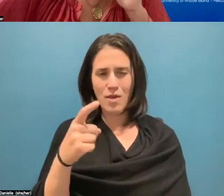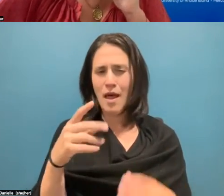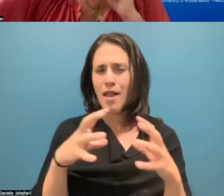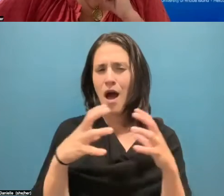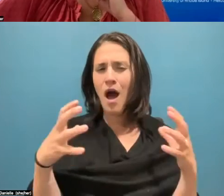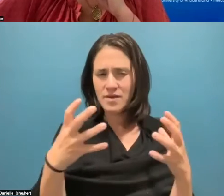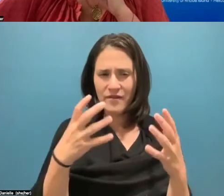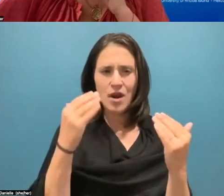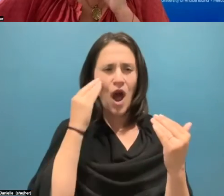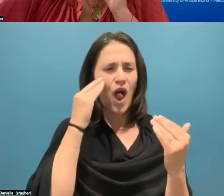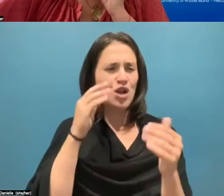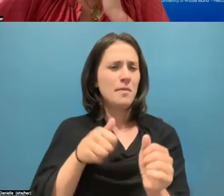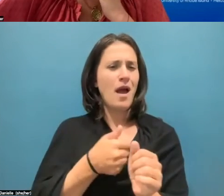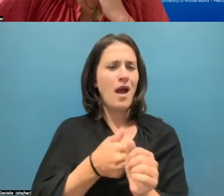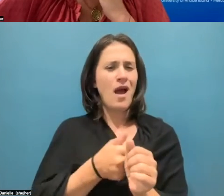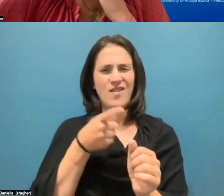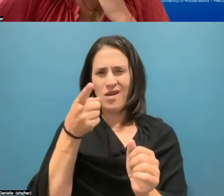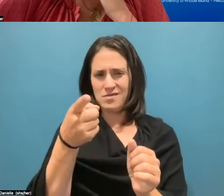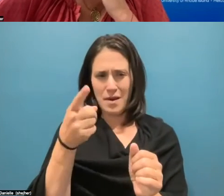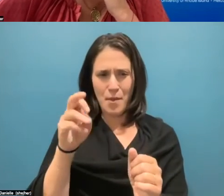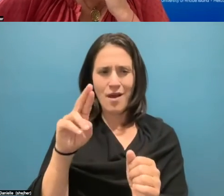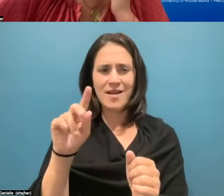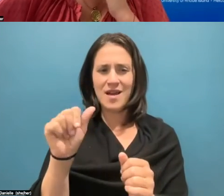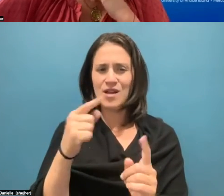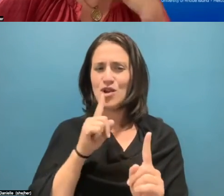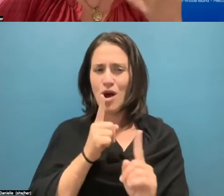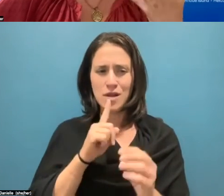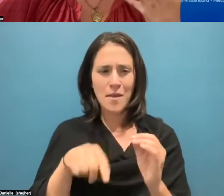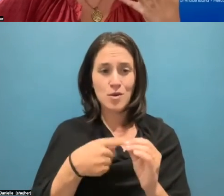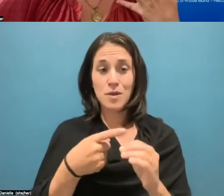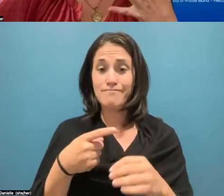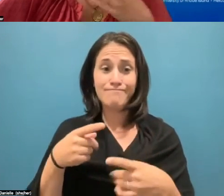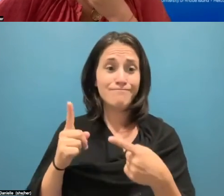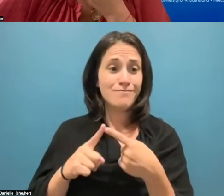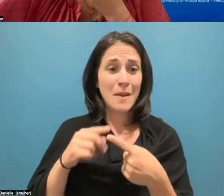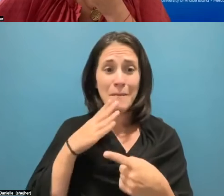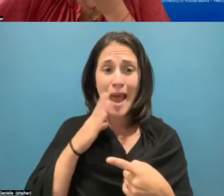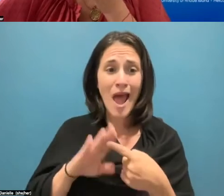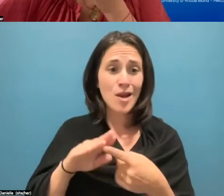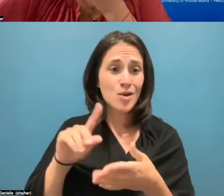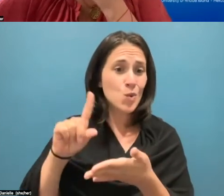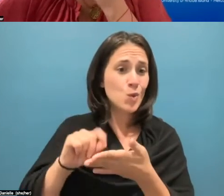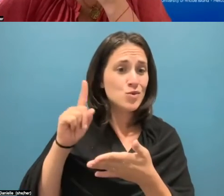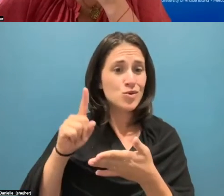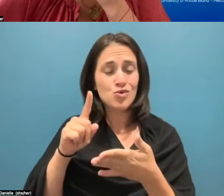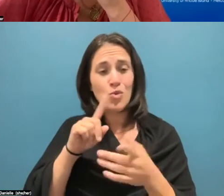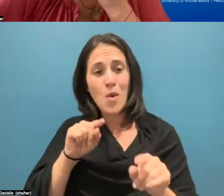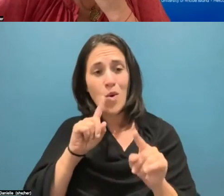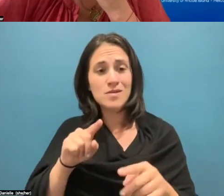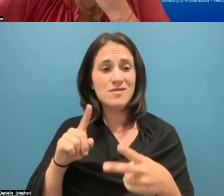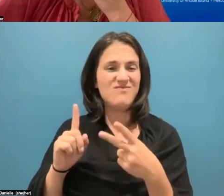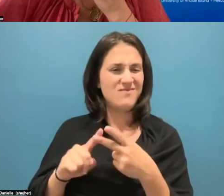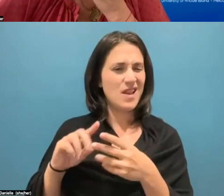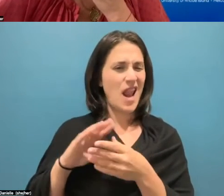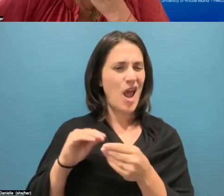know, poor reporting on this topic, deficit frames, narratives that were not honest or truthful. So I'd love